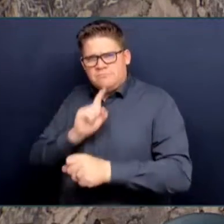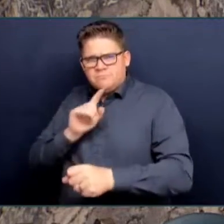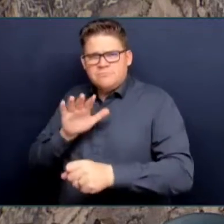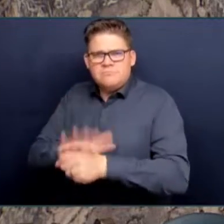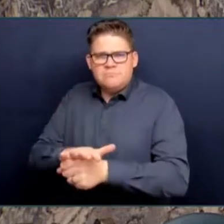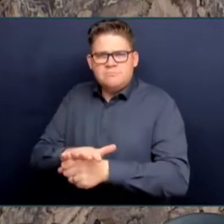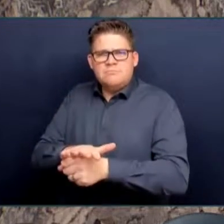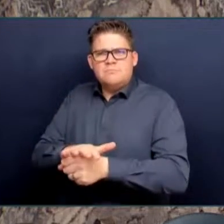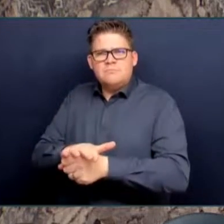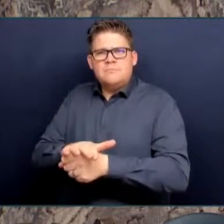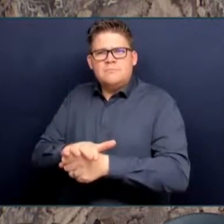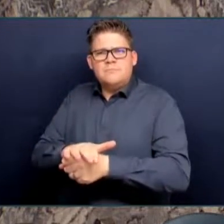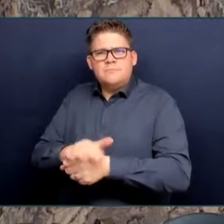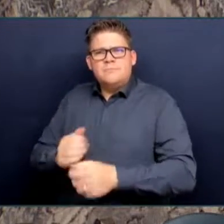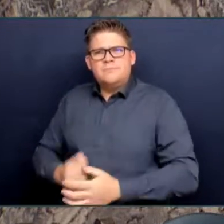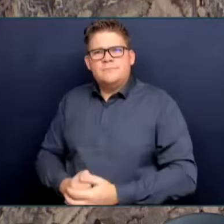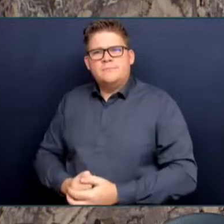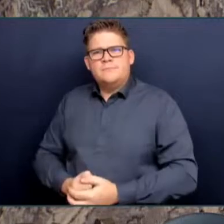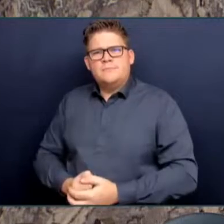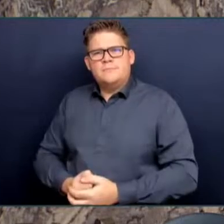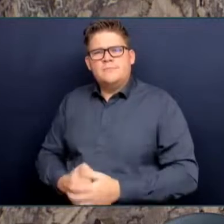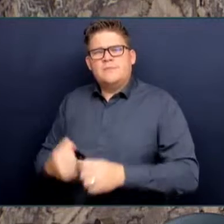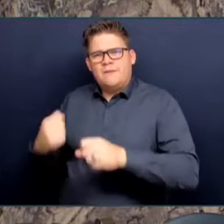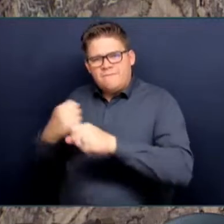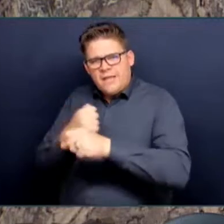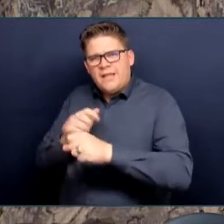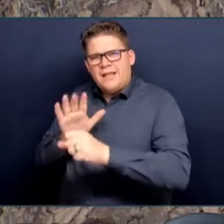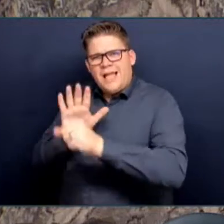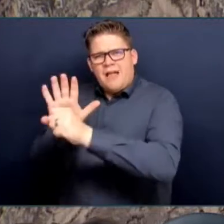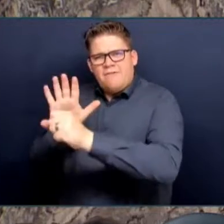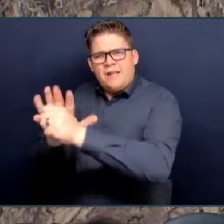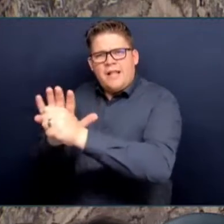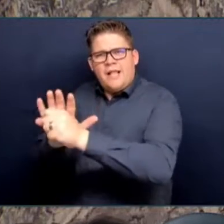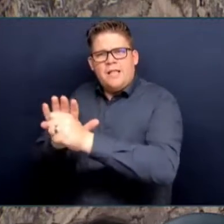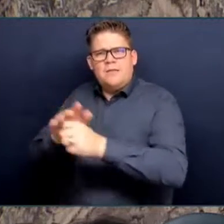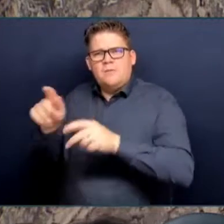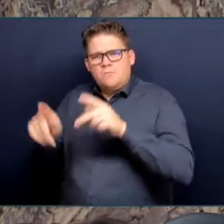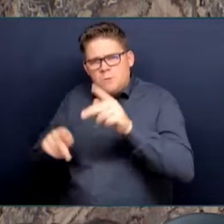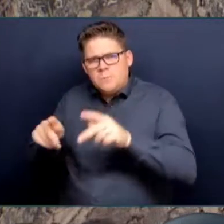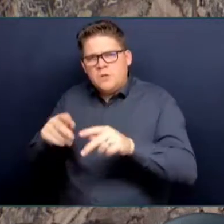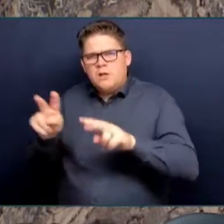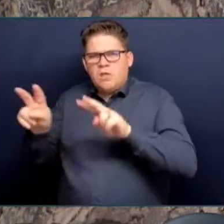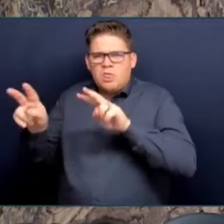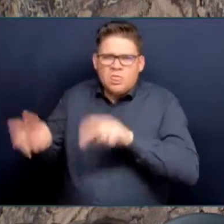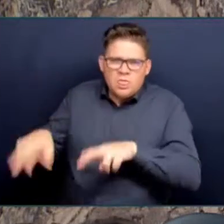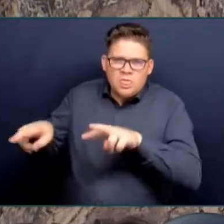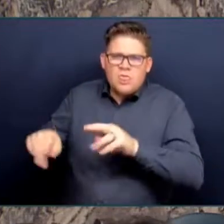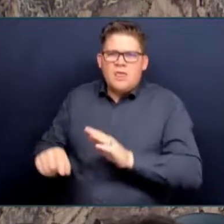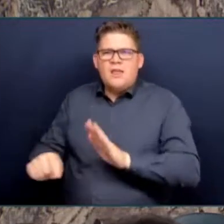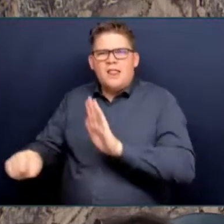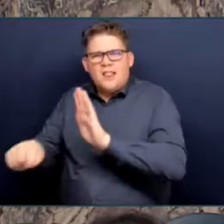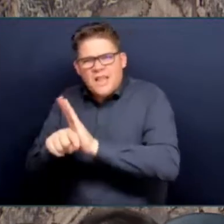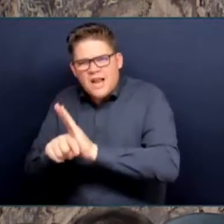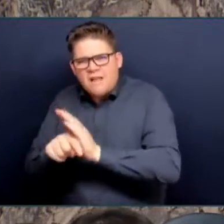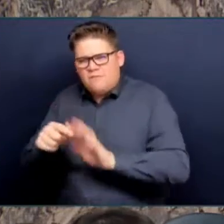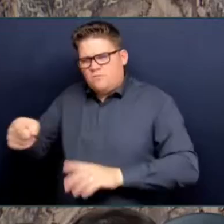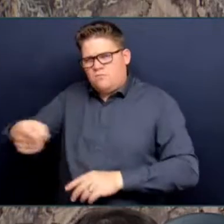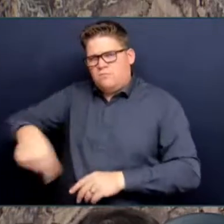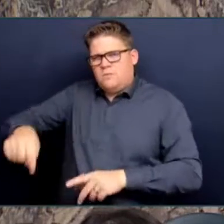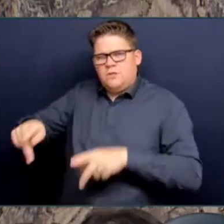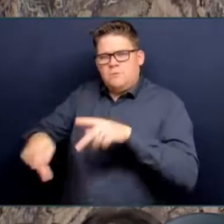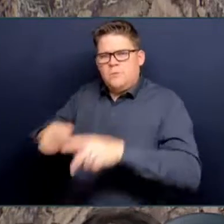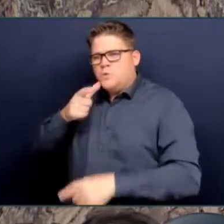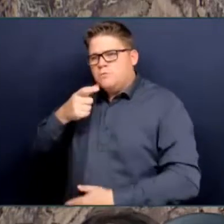something that touches every member of this House, every family in British Columbia, every community. Each